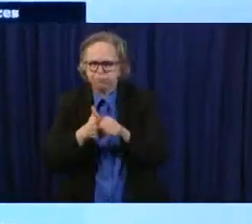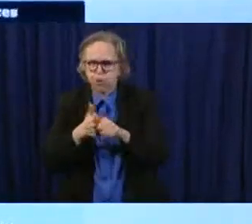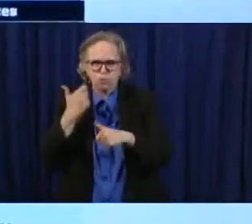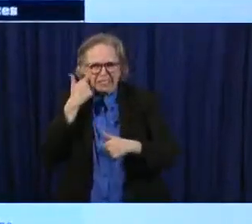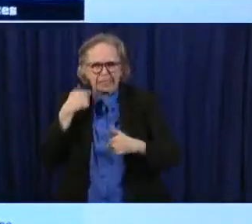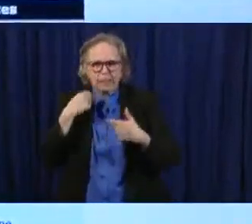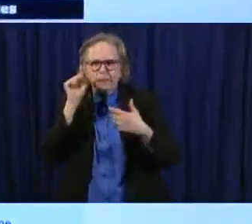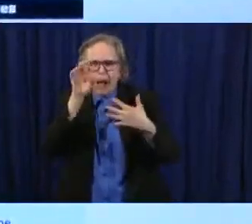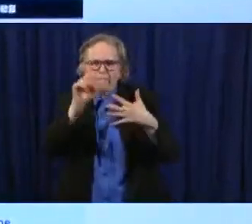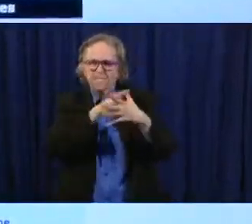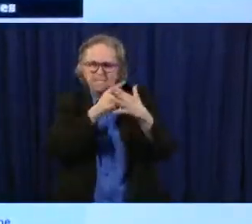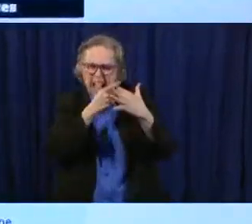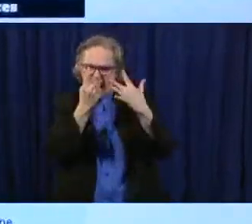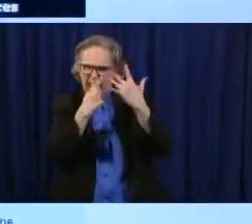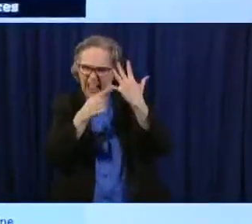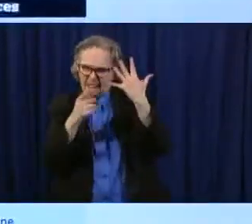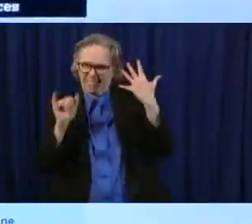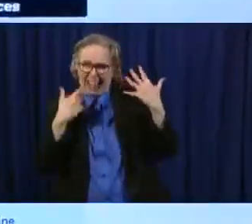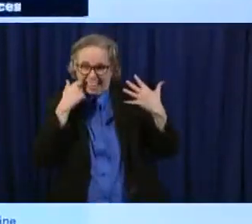uh,